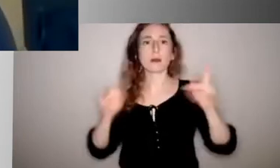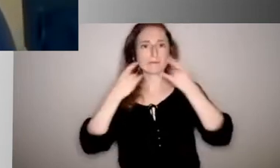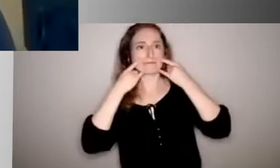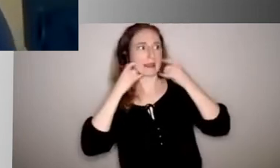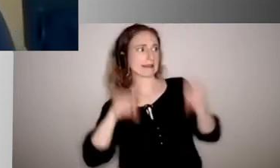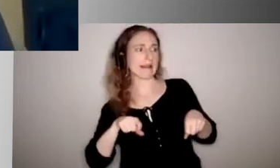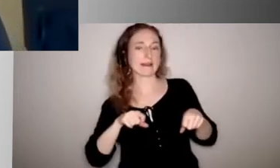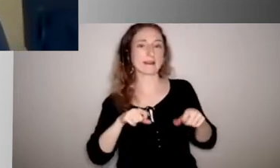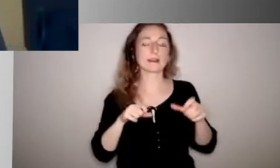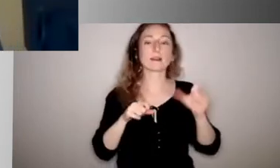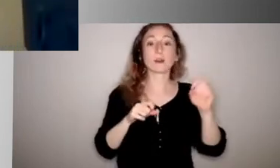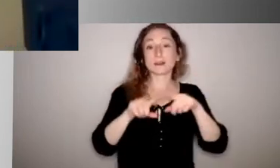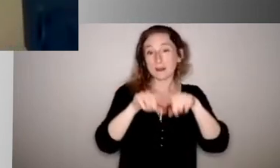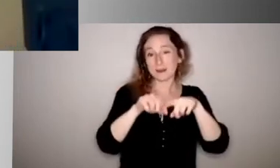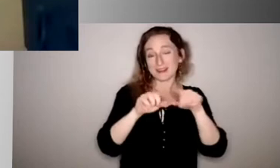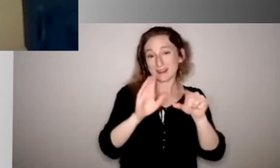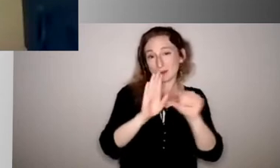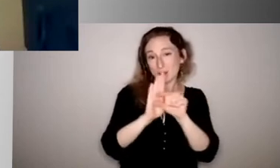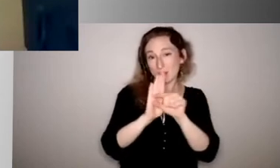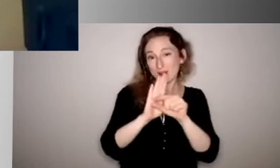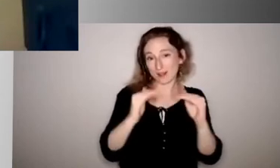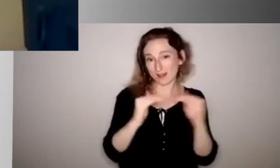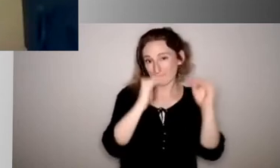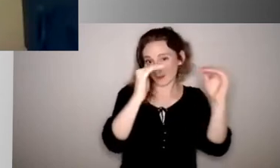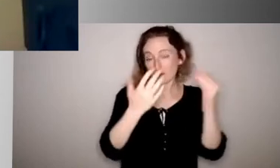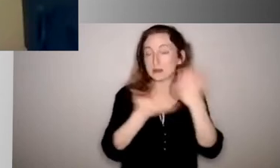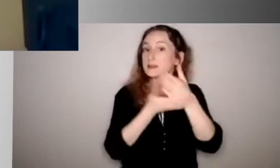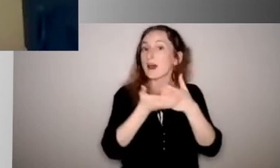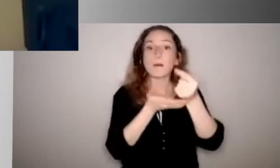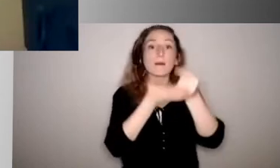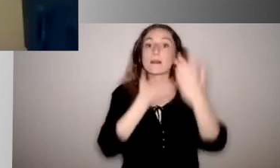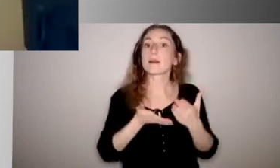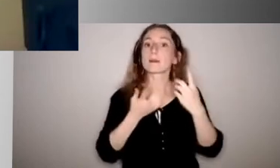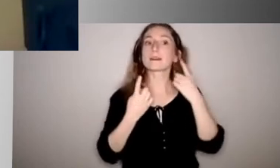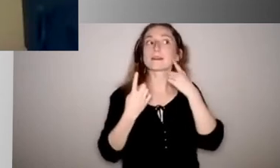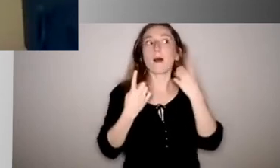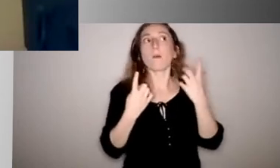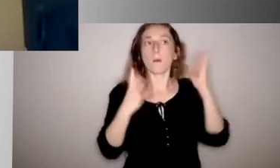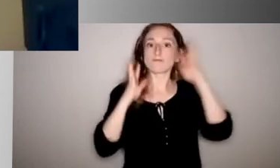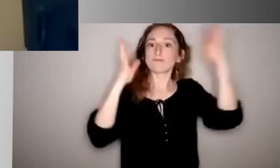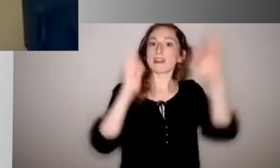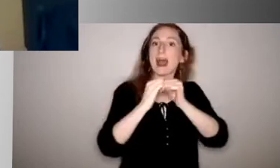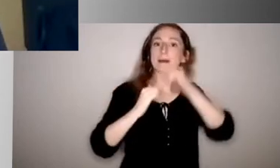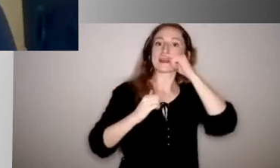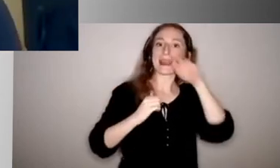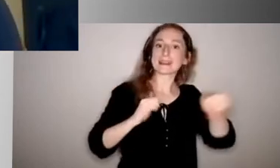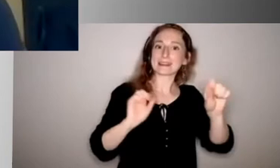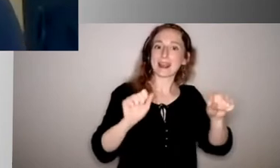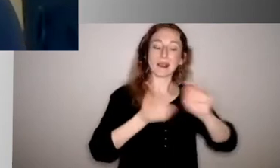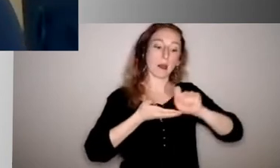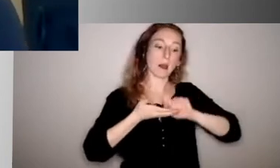levels, for example, some of our therapists have created how kids can decorate their own masks, right? And one of the ideas we shared